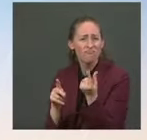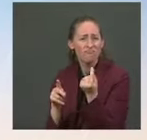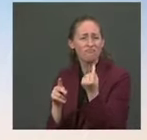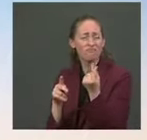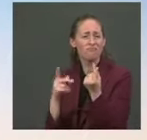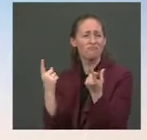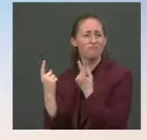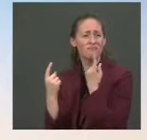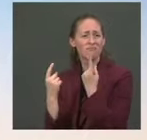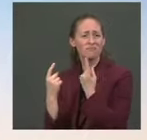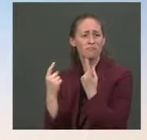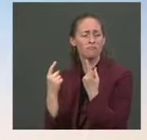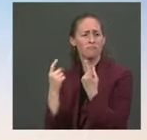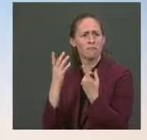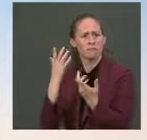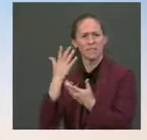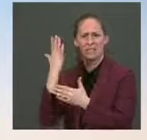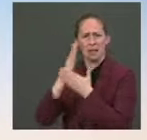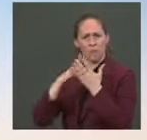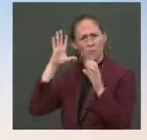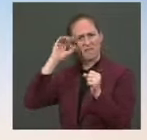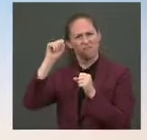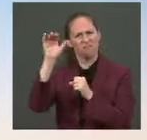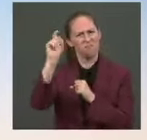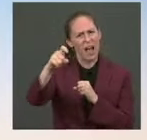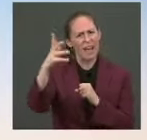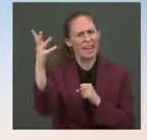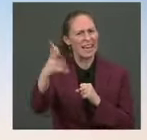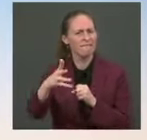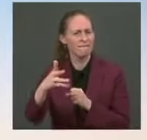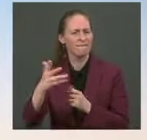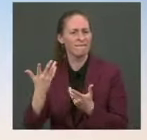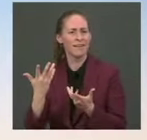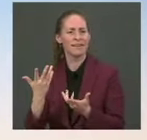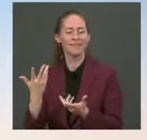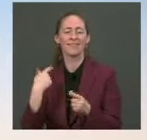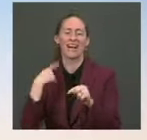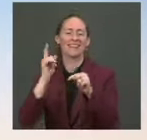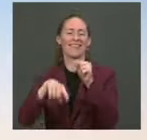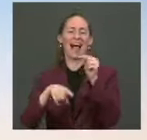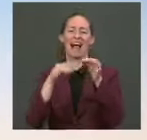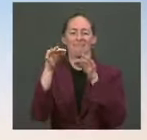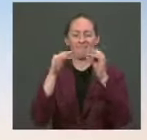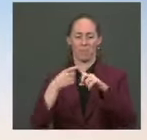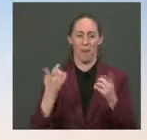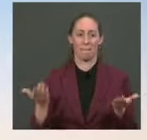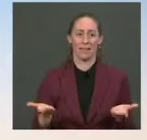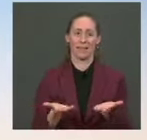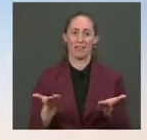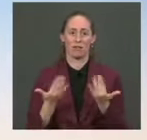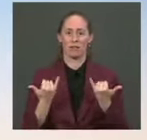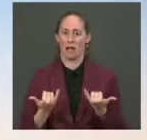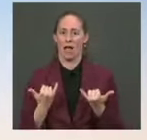anyone touch this. Ms. It's all important to him, but I'm not going to outline further detail from here at this point in the discussions.